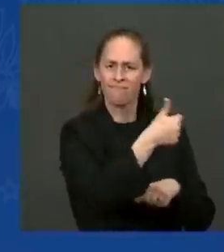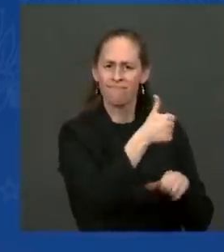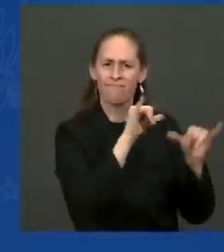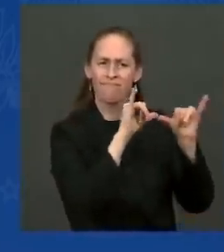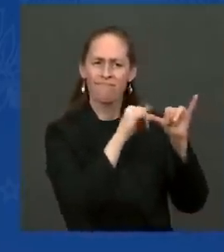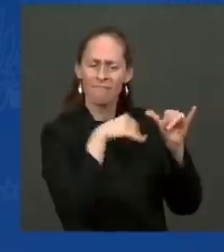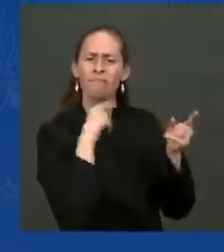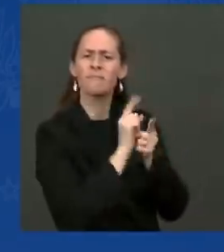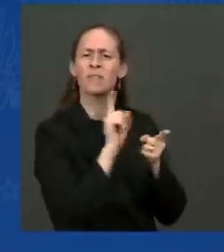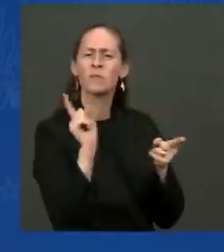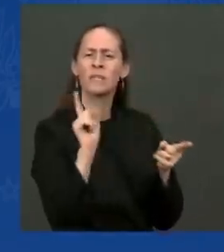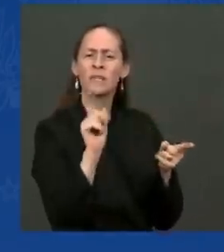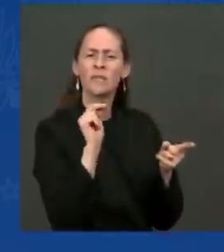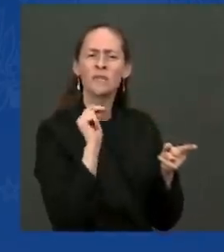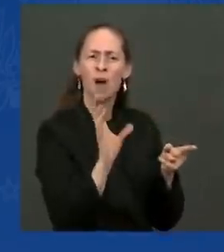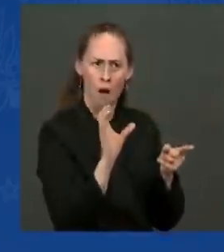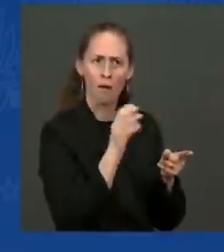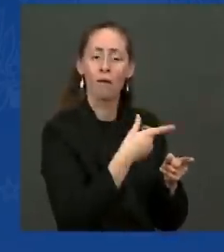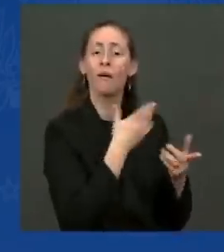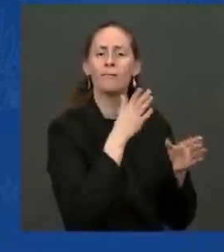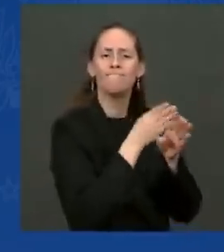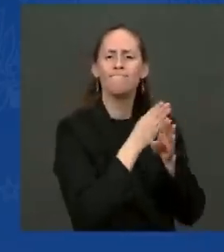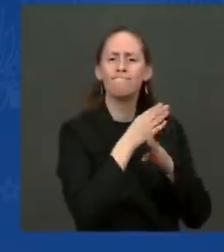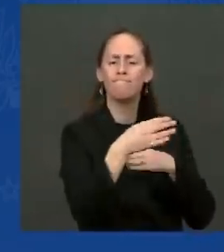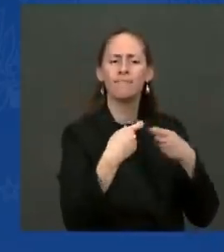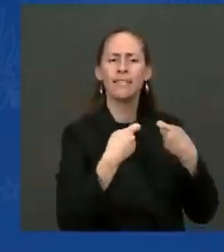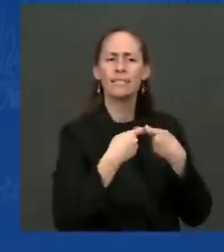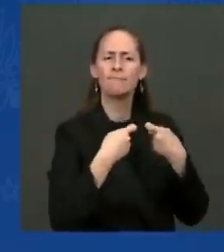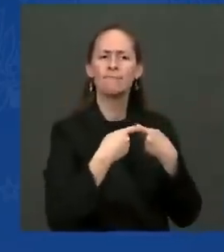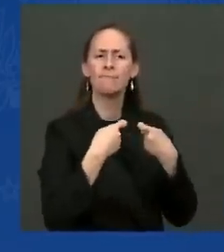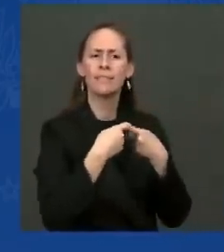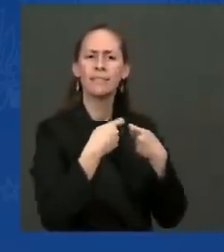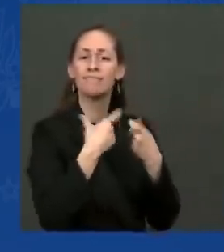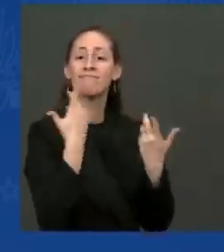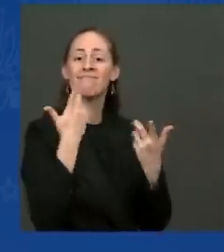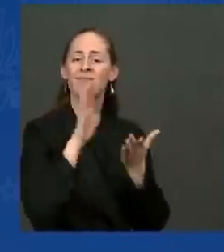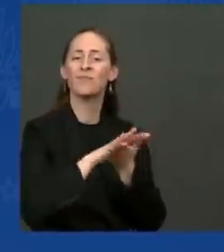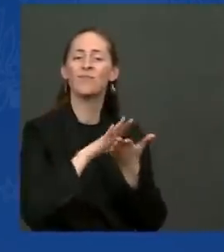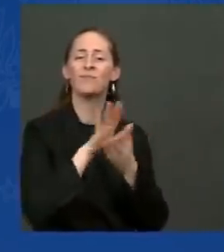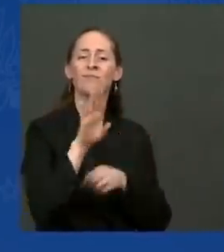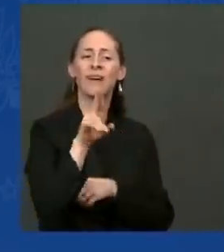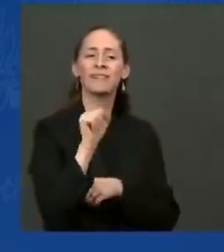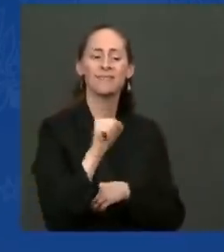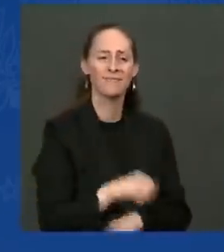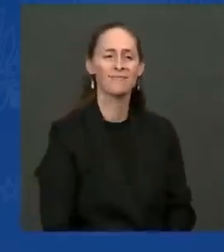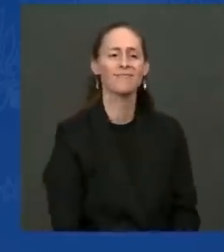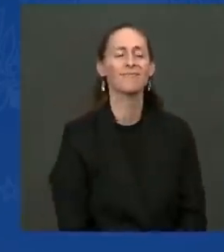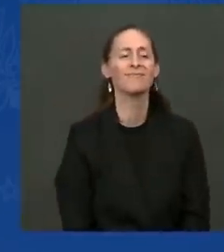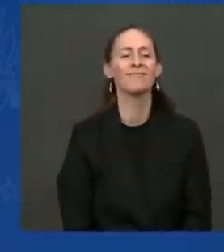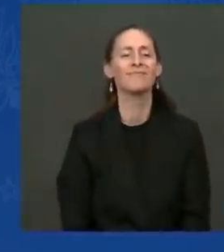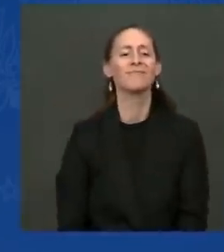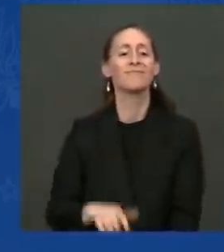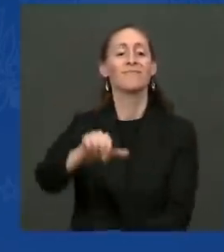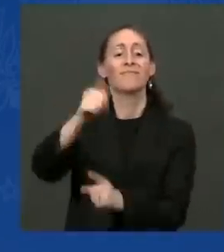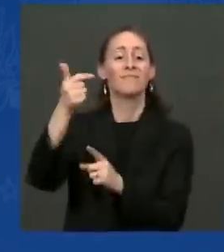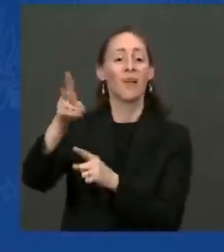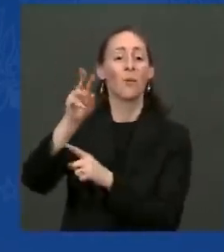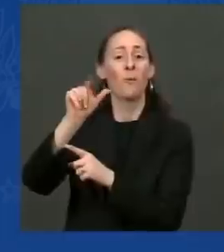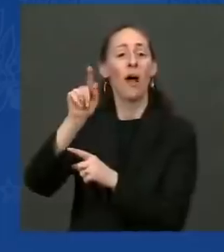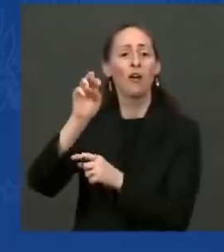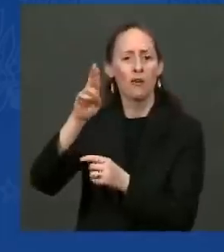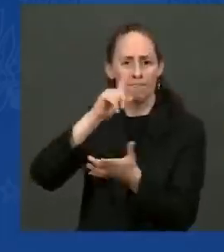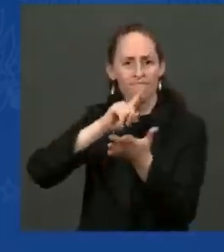team is building electric school buses. Or Walter Cody, a construction inspector with whom I met,